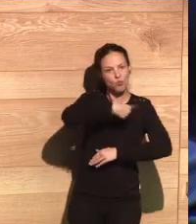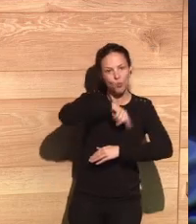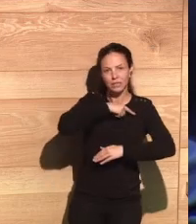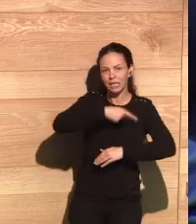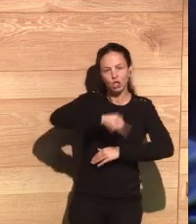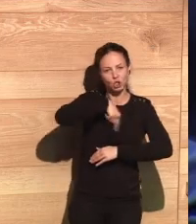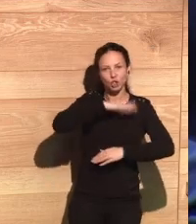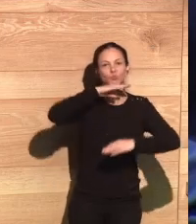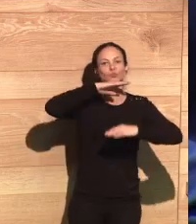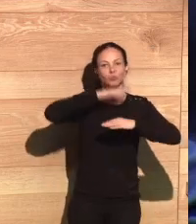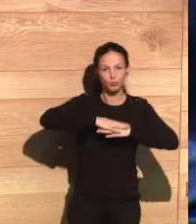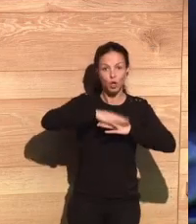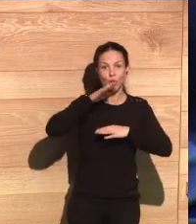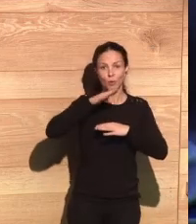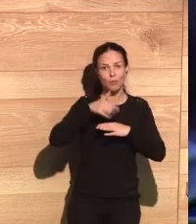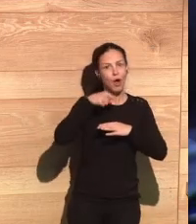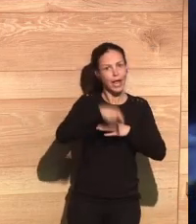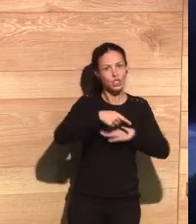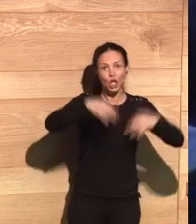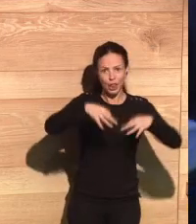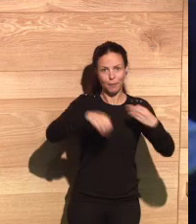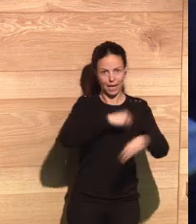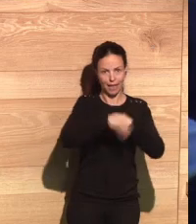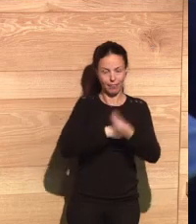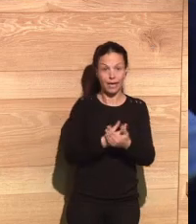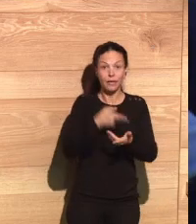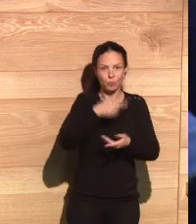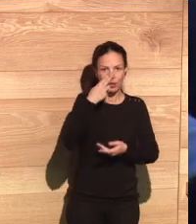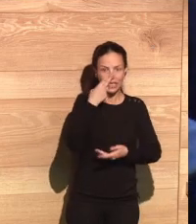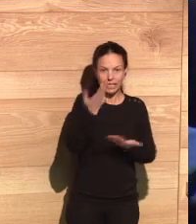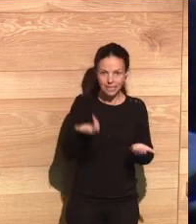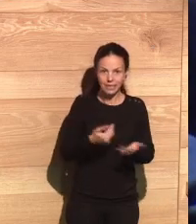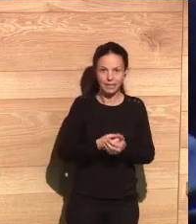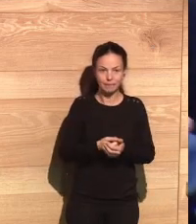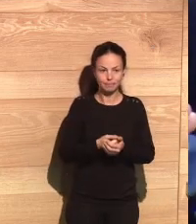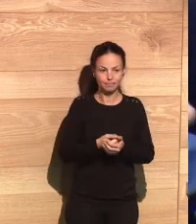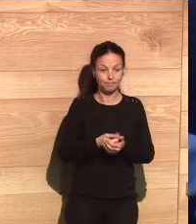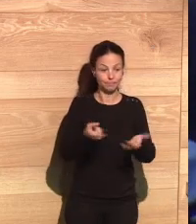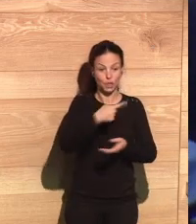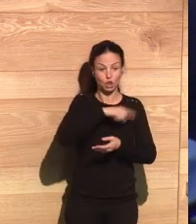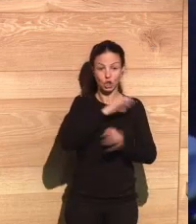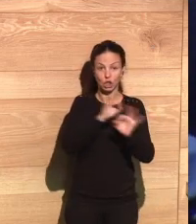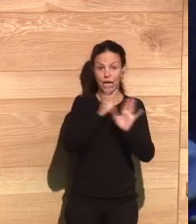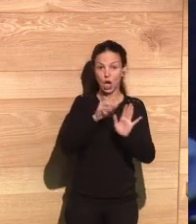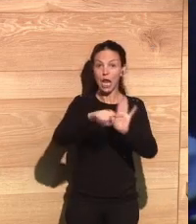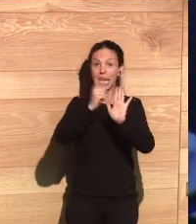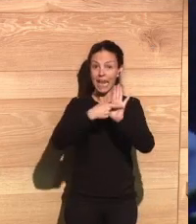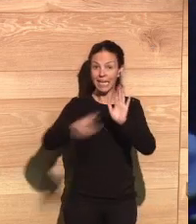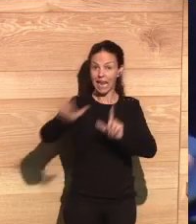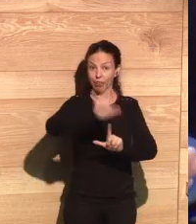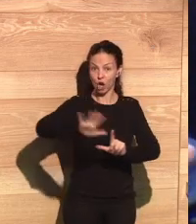or Sao Paulo. This is the rules that we stand by and that we apply in our work.